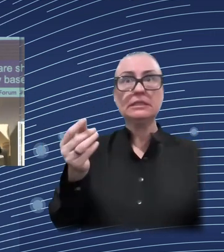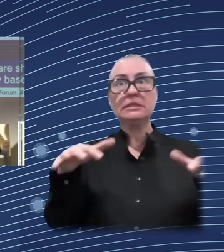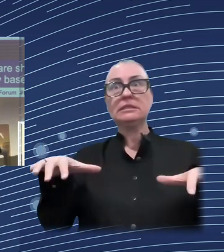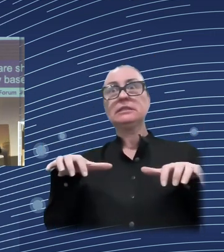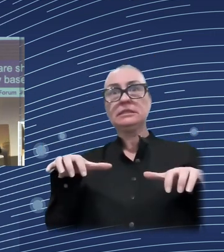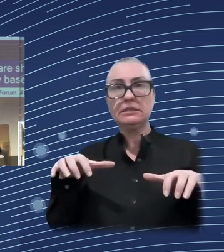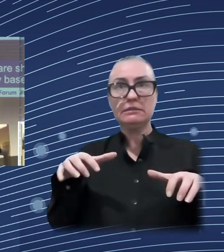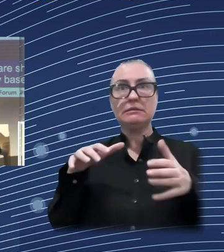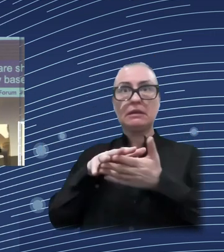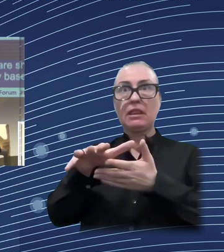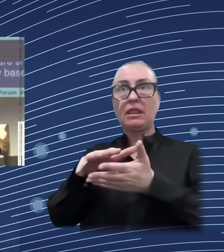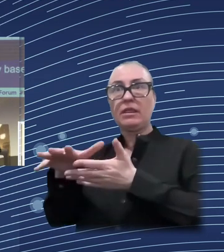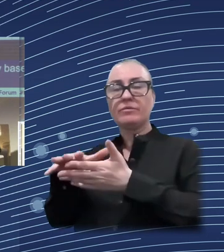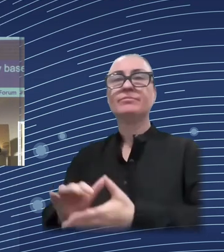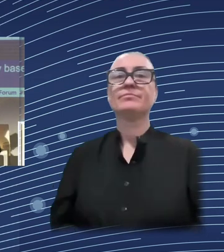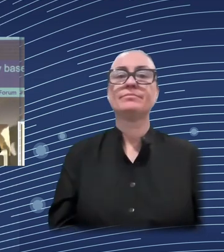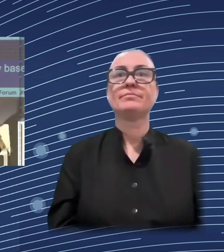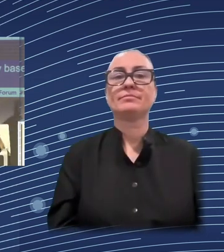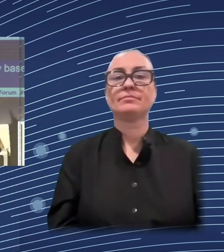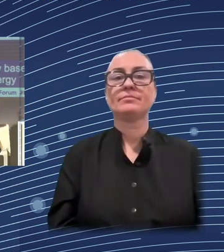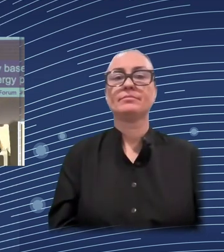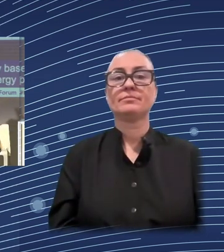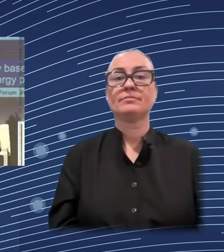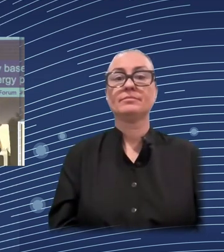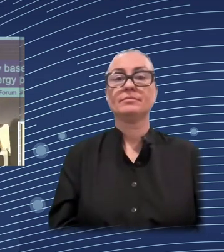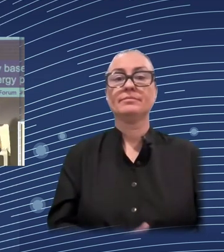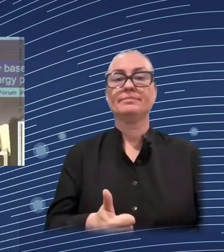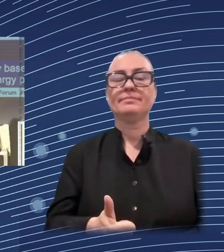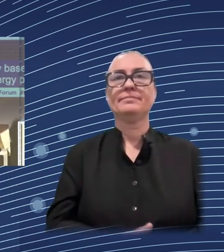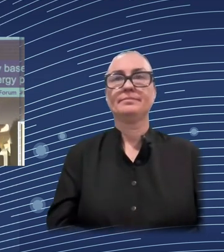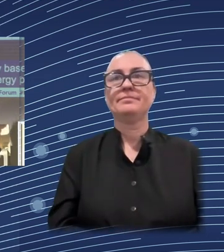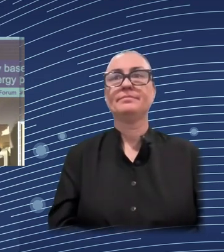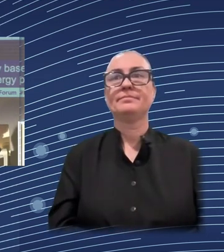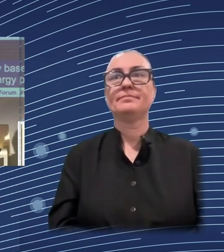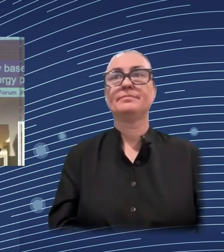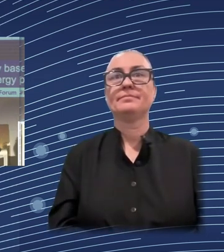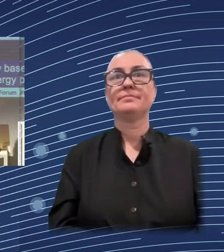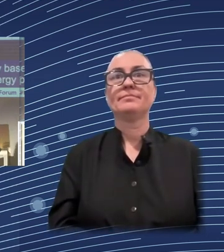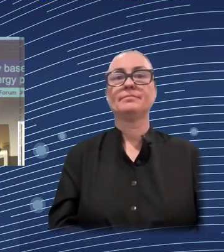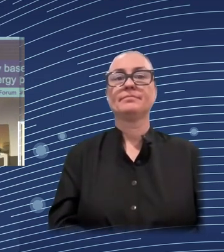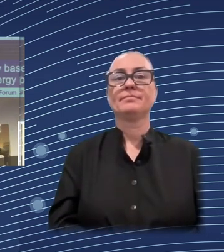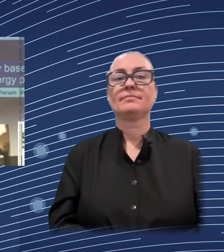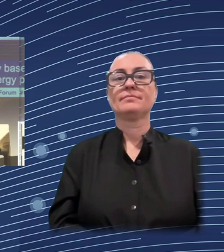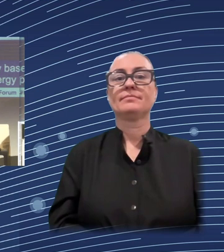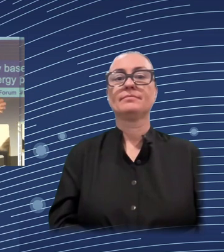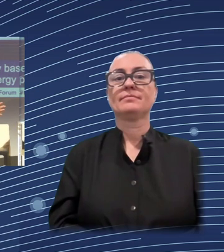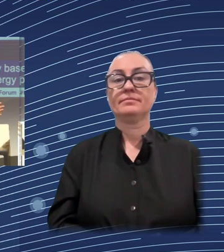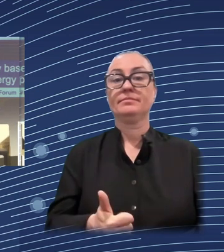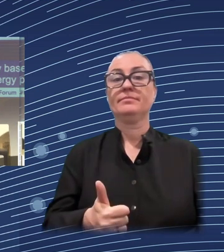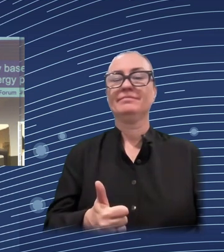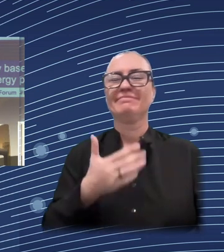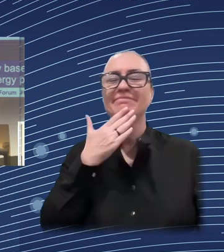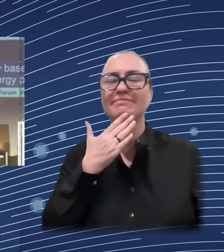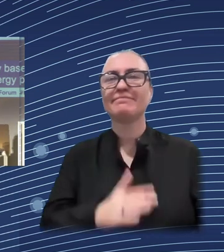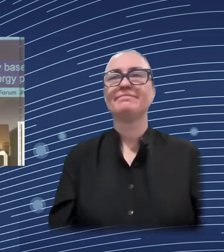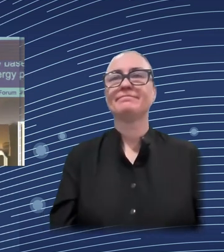poverty, broadly speaking, is clearly systematically higher for the low income group. So if we think about policies,